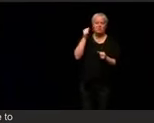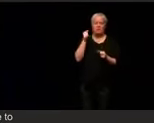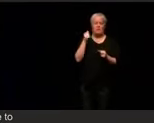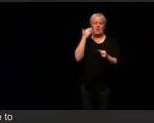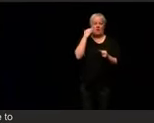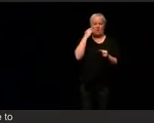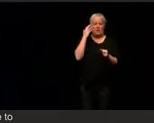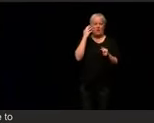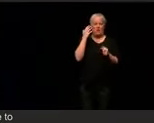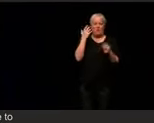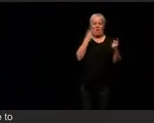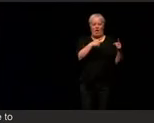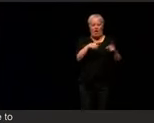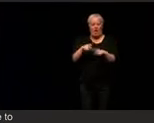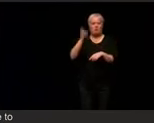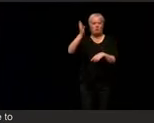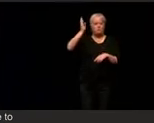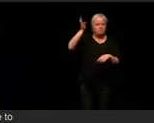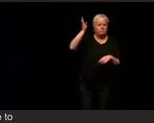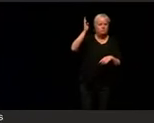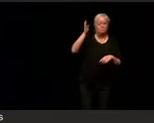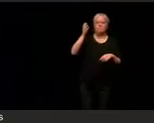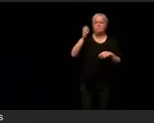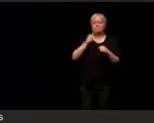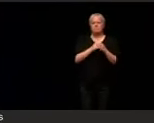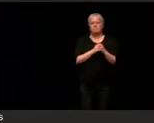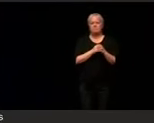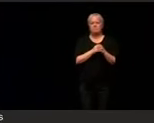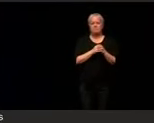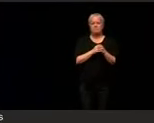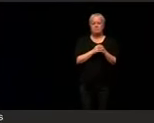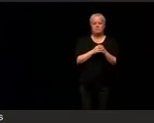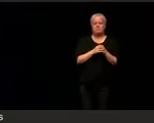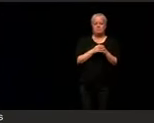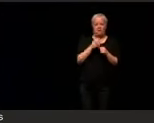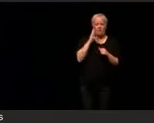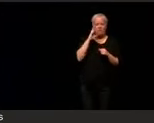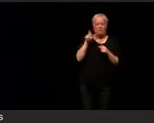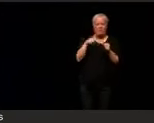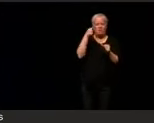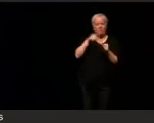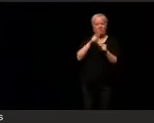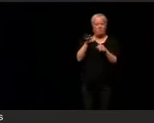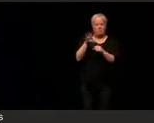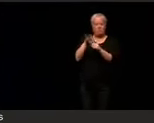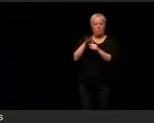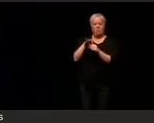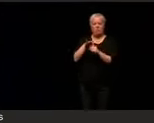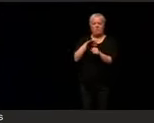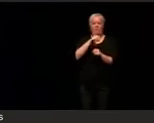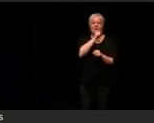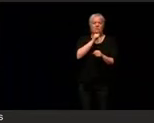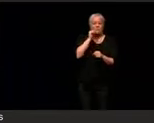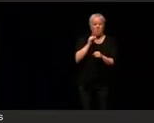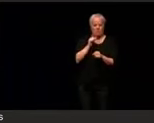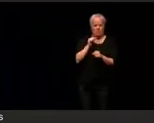the middle of debating the so-called objections to the state of Arizona. The Sergeant at Arms interrupted the debate